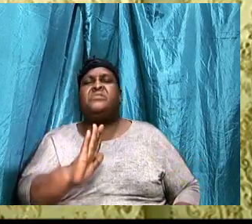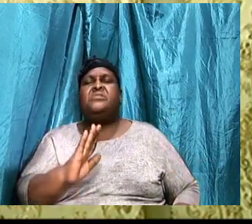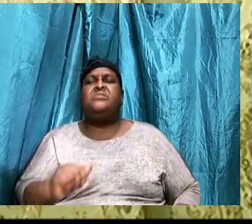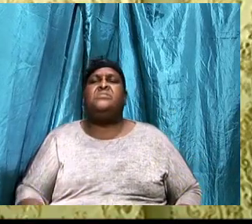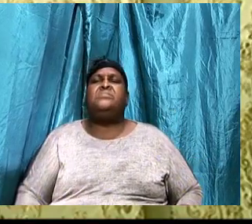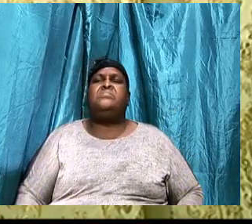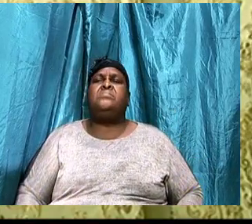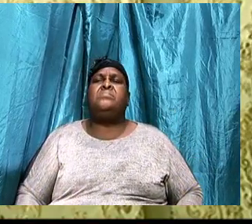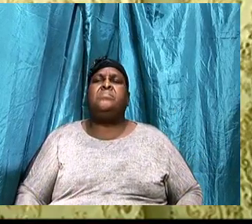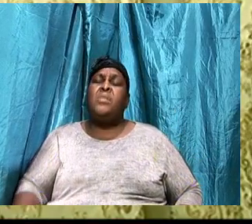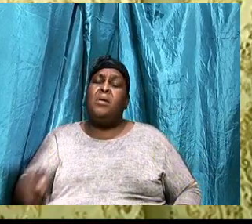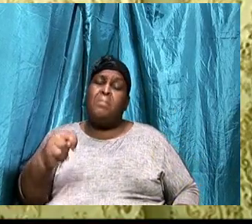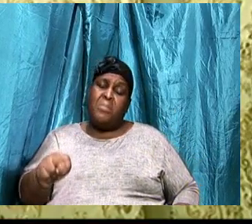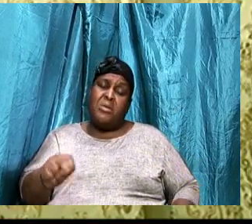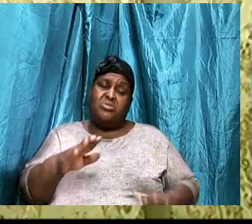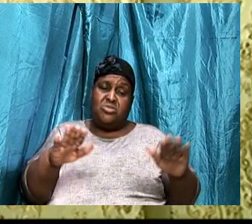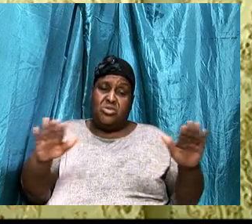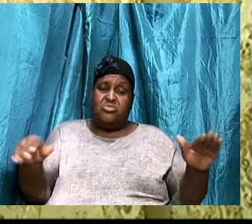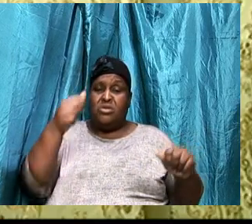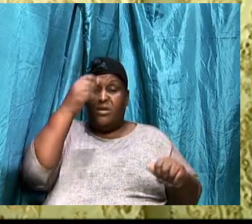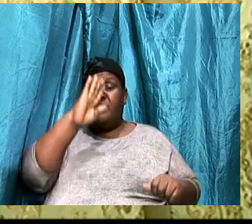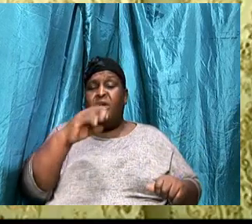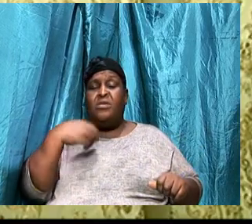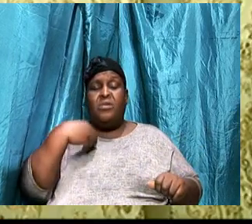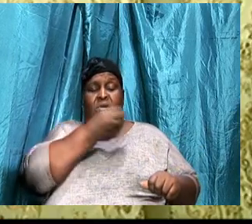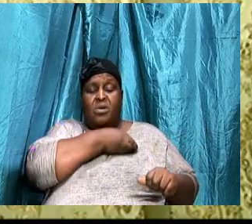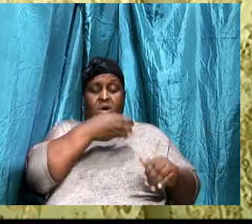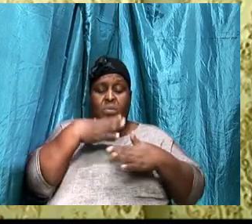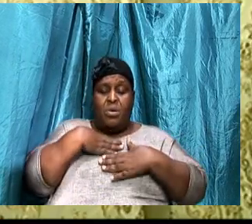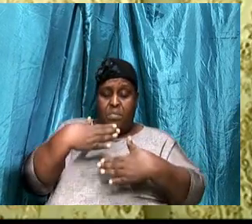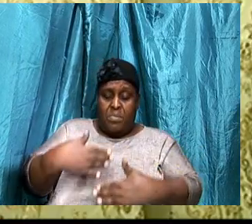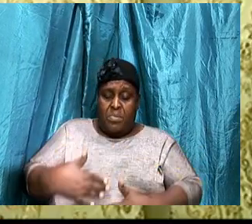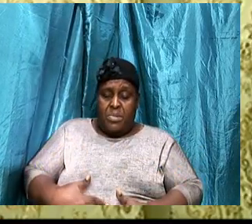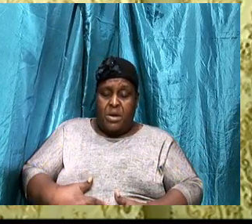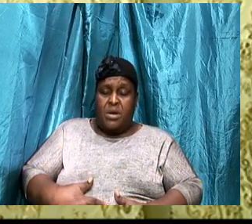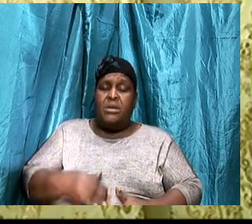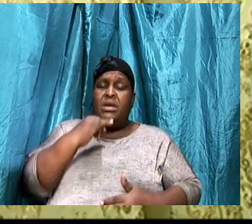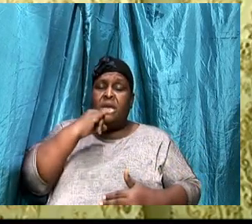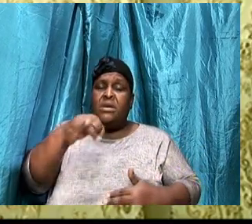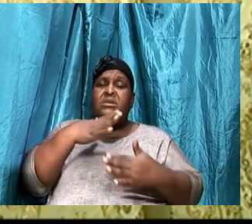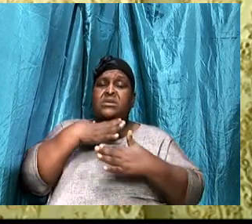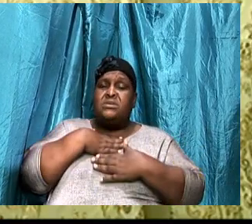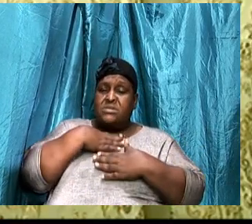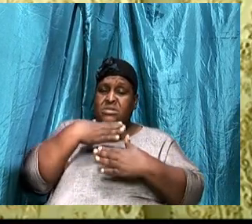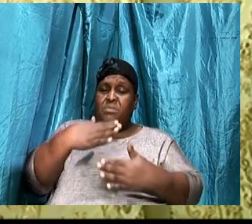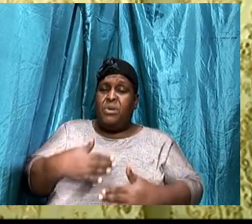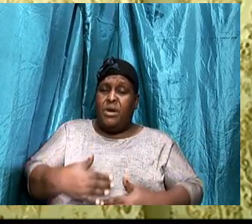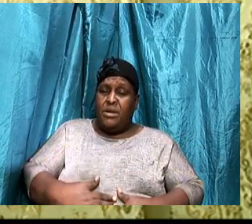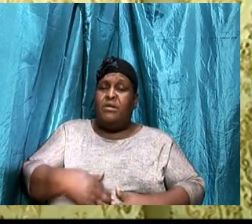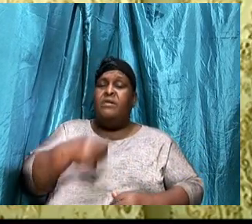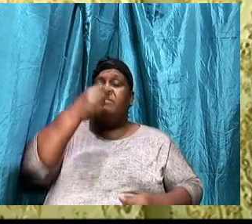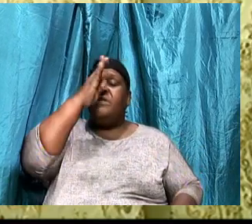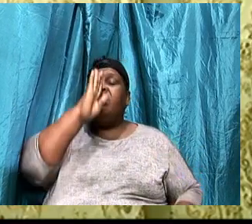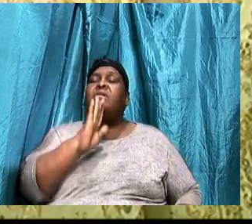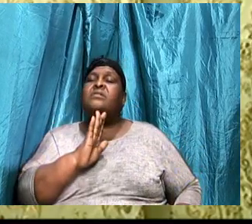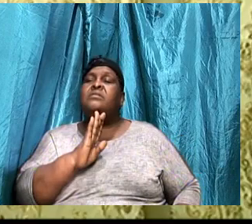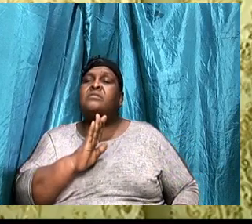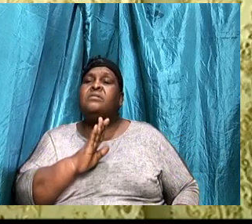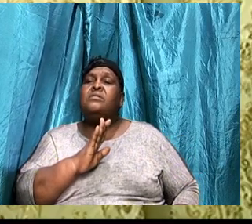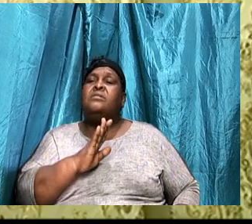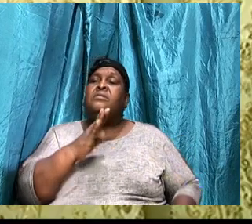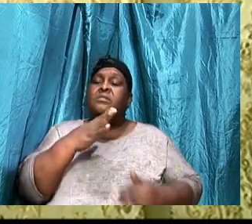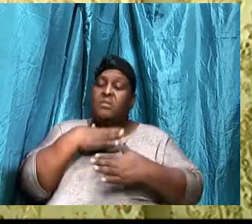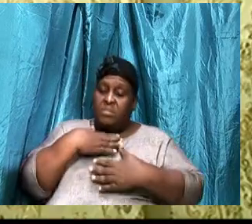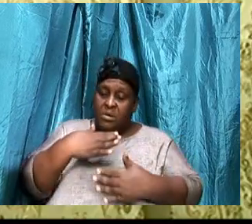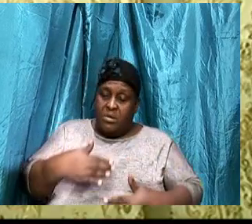And being a child, Of God, Our body, Is, The temple, Of God, The temple,